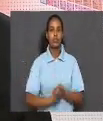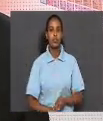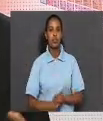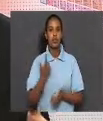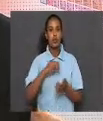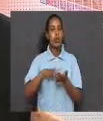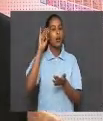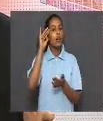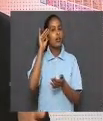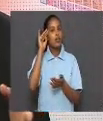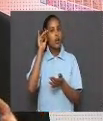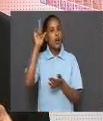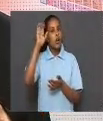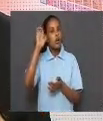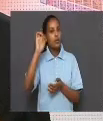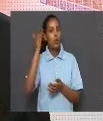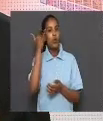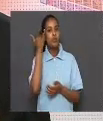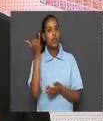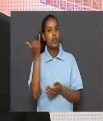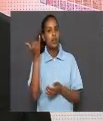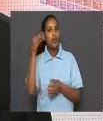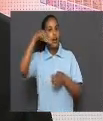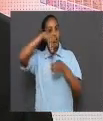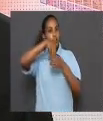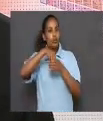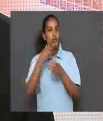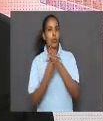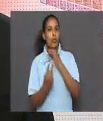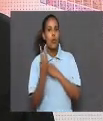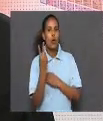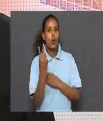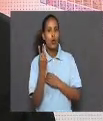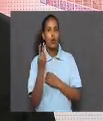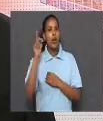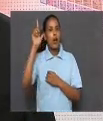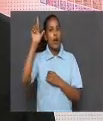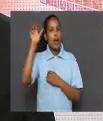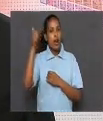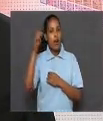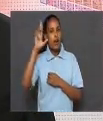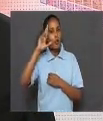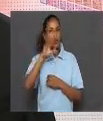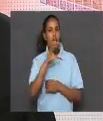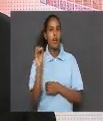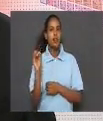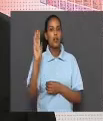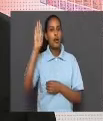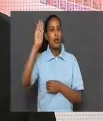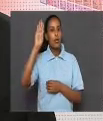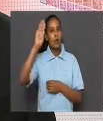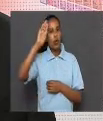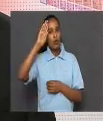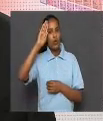We learned that the Lewis concept includes both the Arrhenius and the